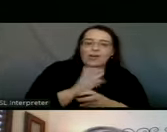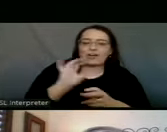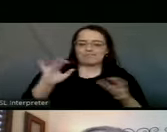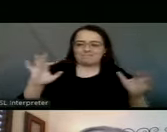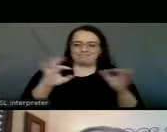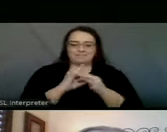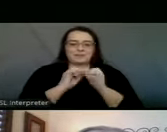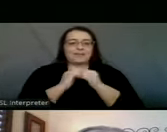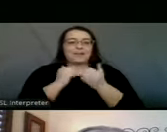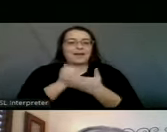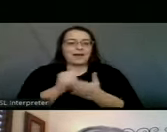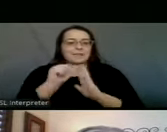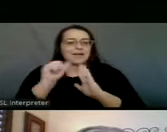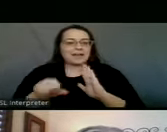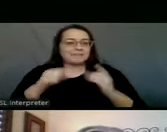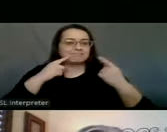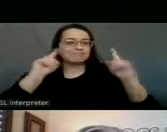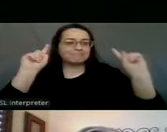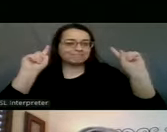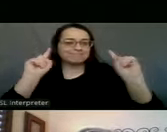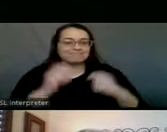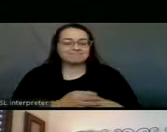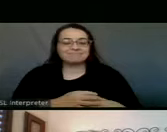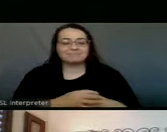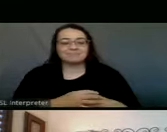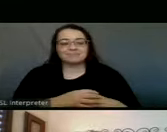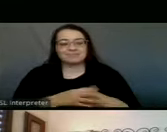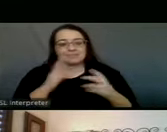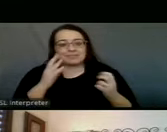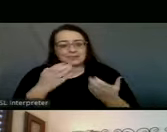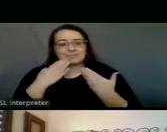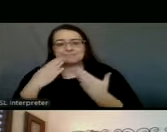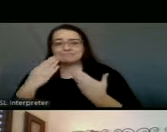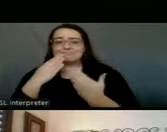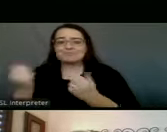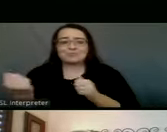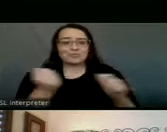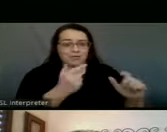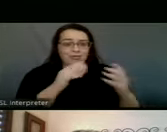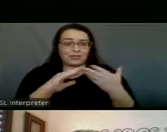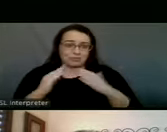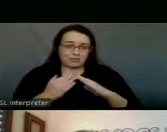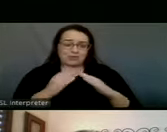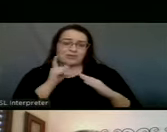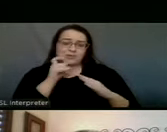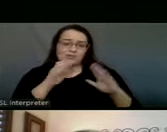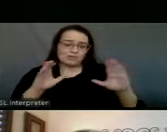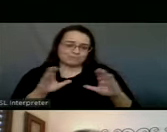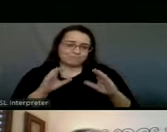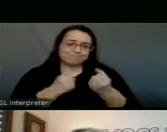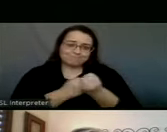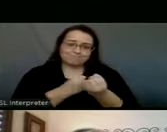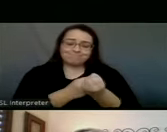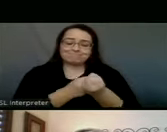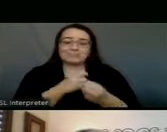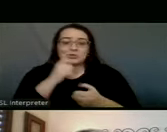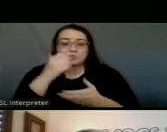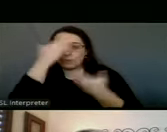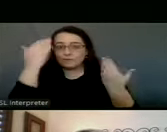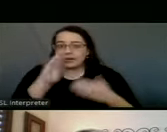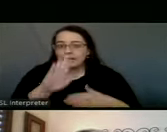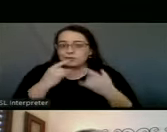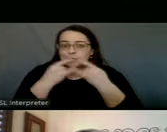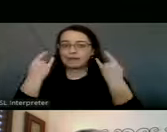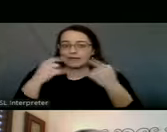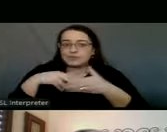and Amarillo itself so successful. So, I just want to say thank you to our community. And don't forget your mask